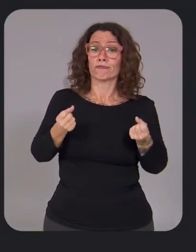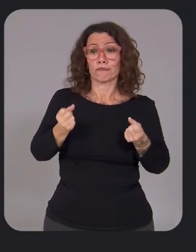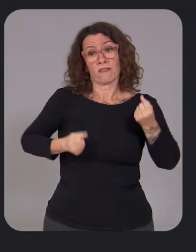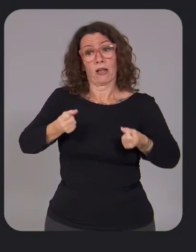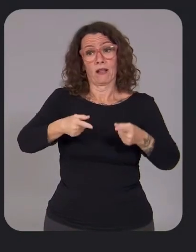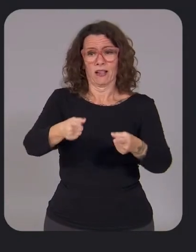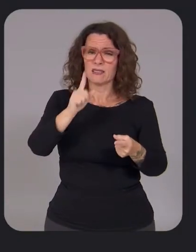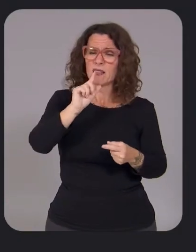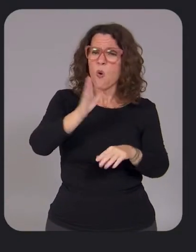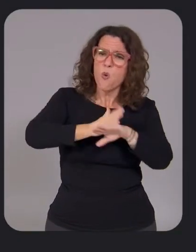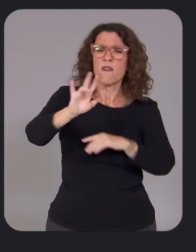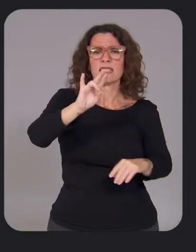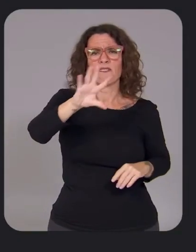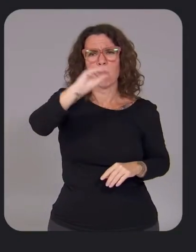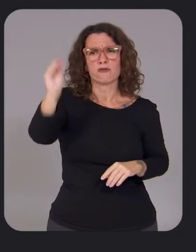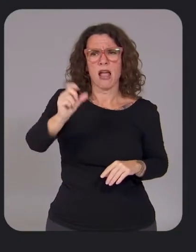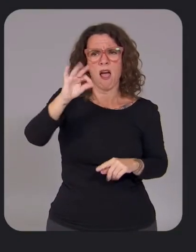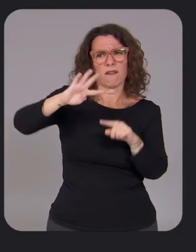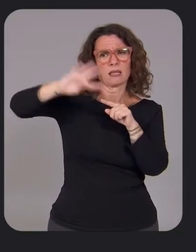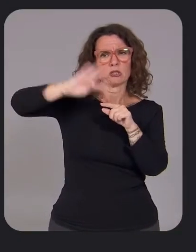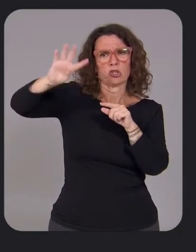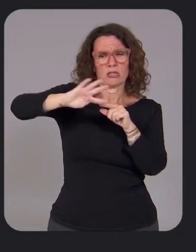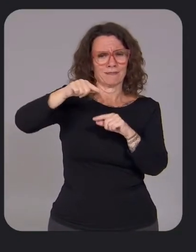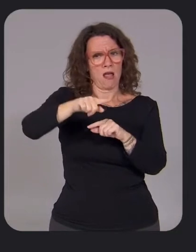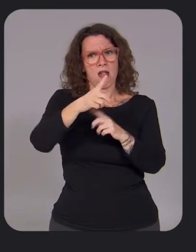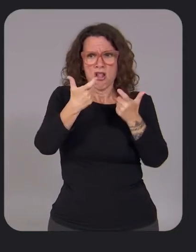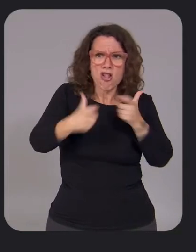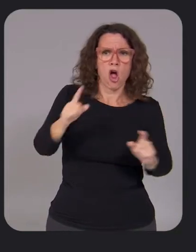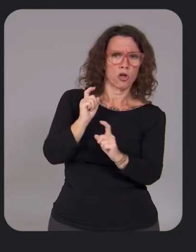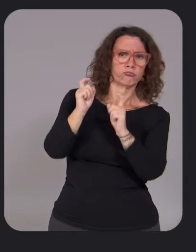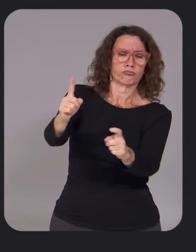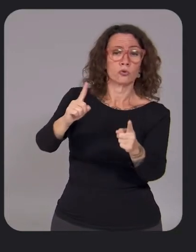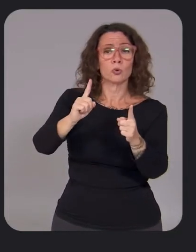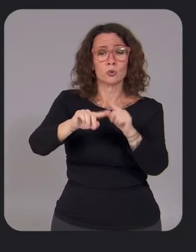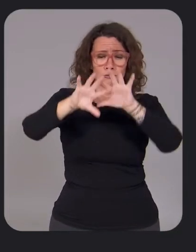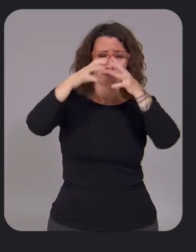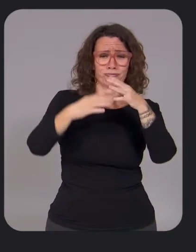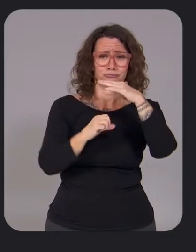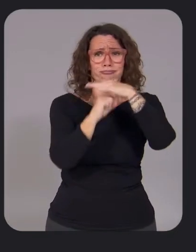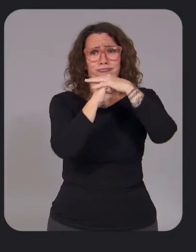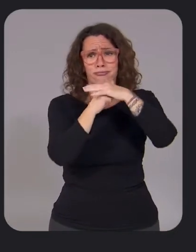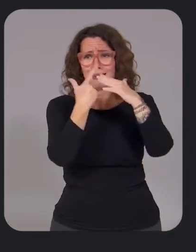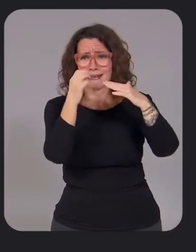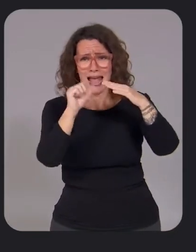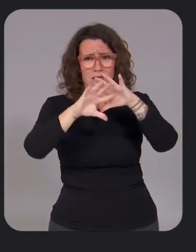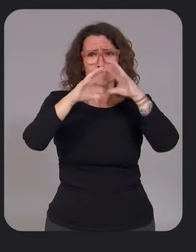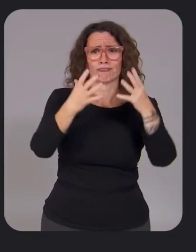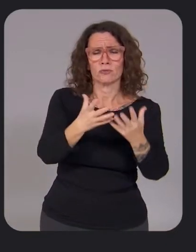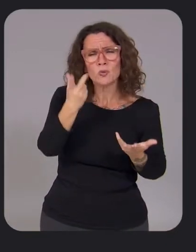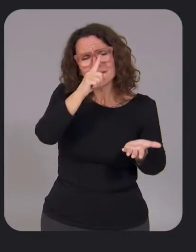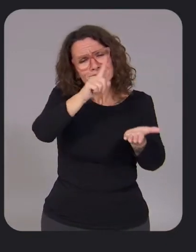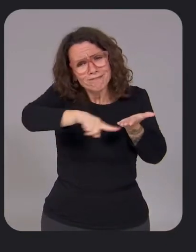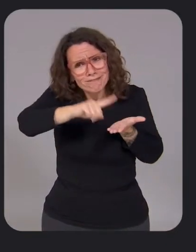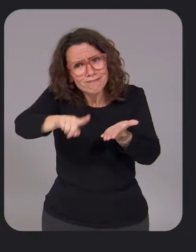for over 75% of transportation emissions and are one of the largest contributors of greenhouse gases worldwide. So